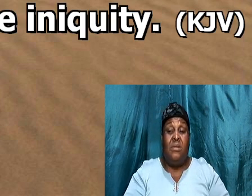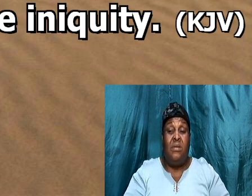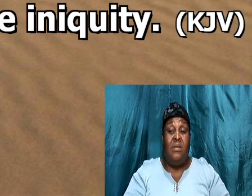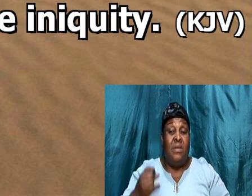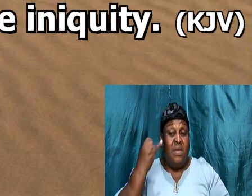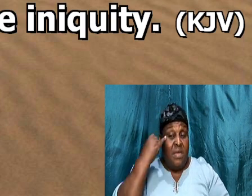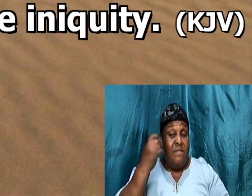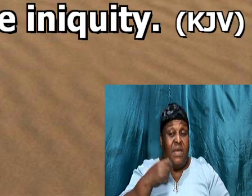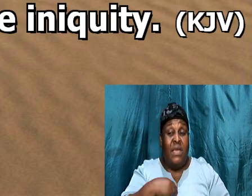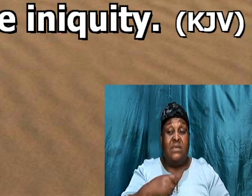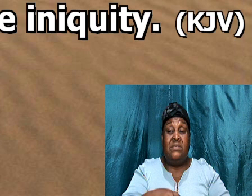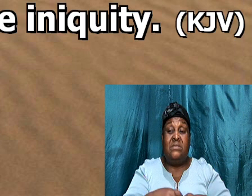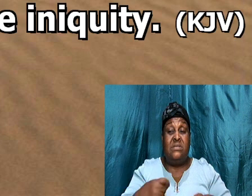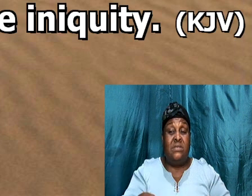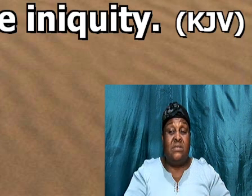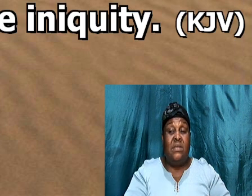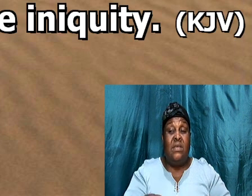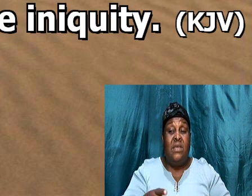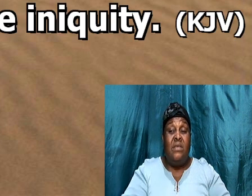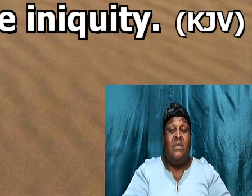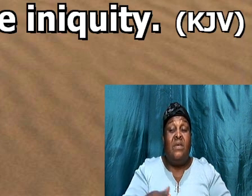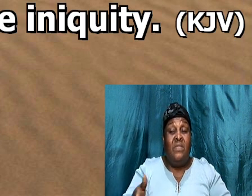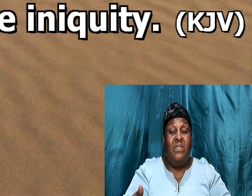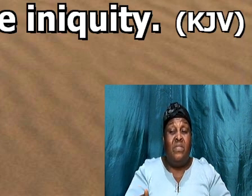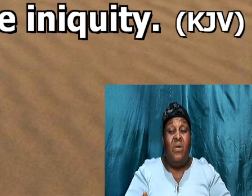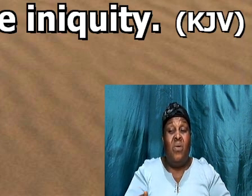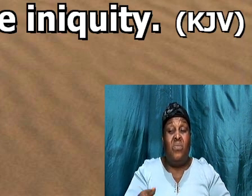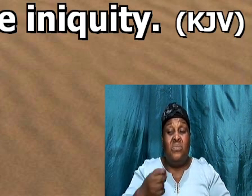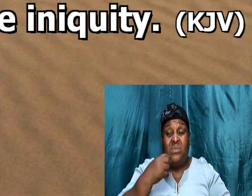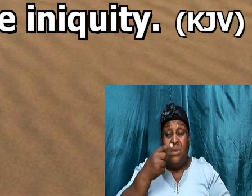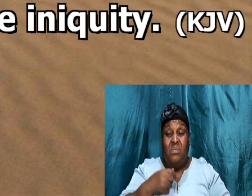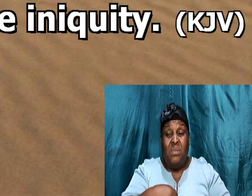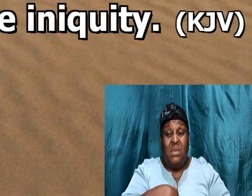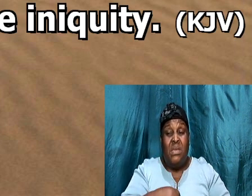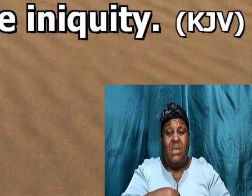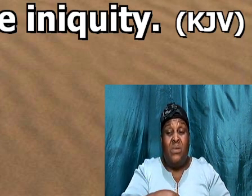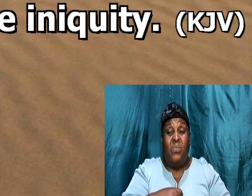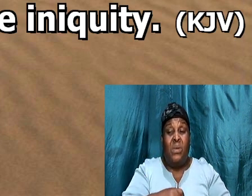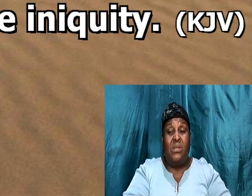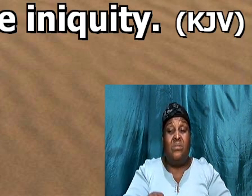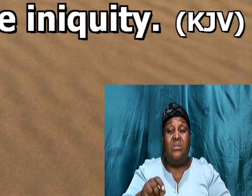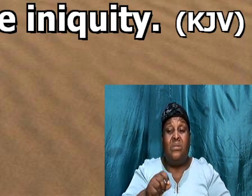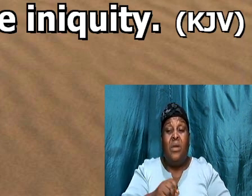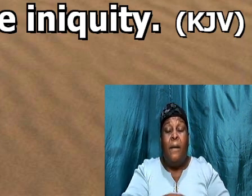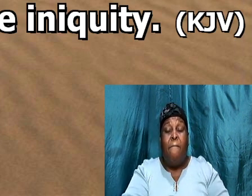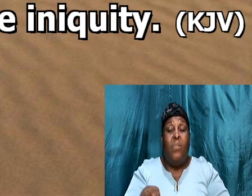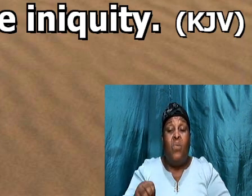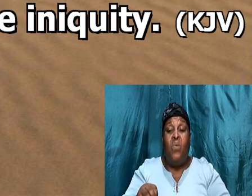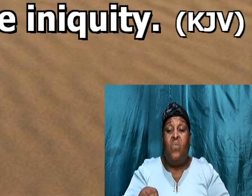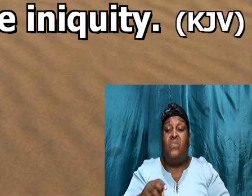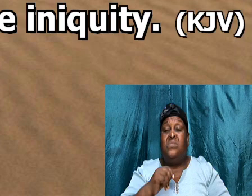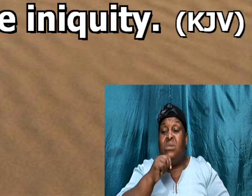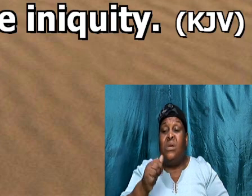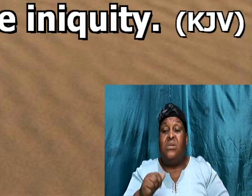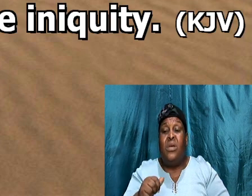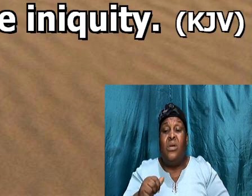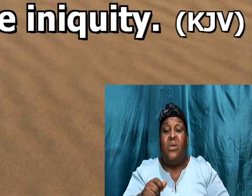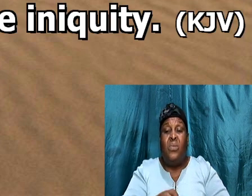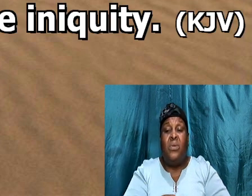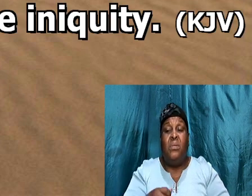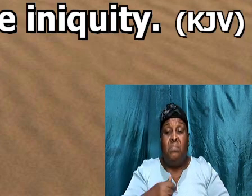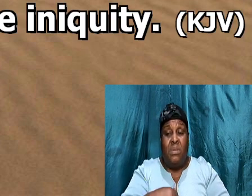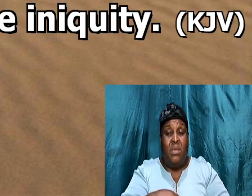then thou markest me, and thou will not acquit my, acquit me, from mine iniquity, brethren,